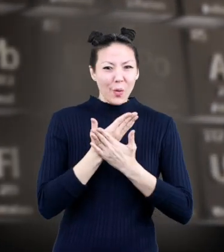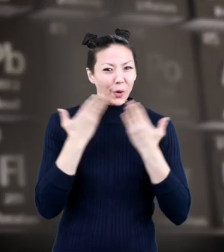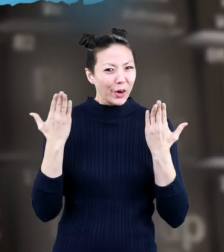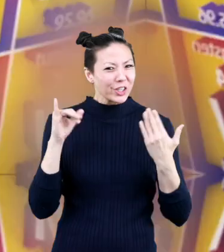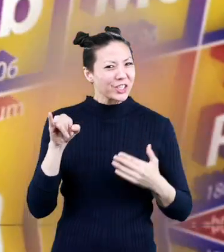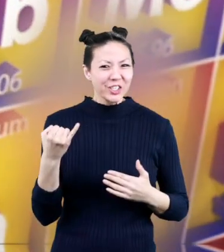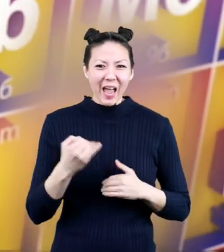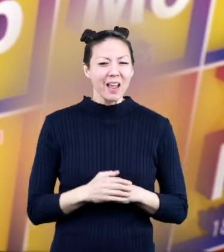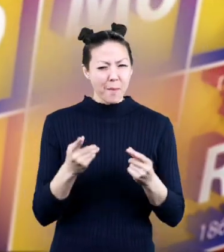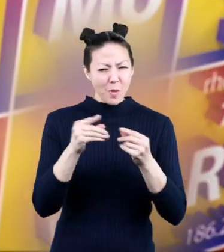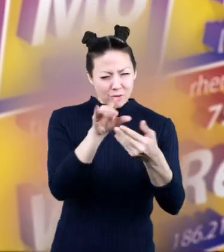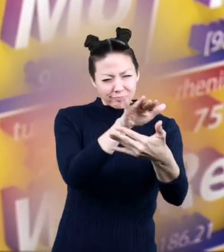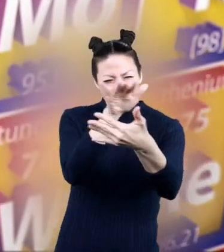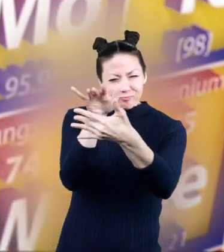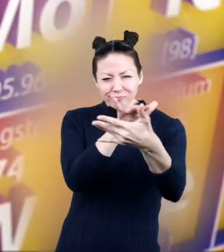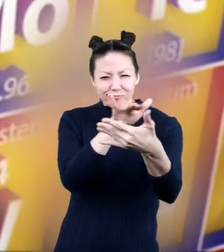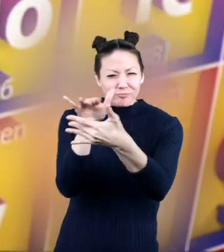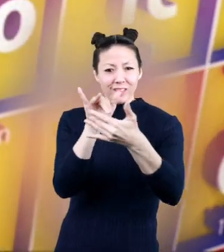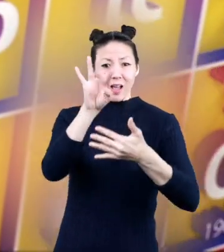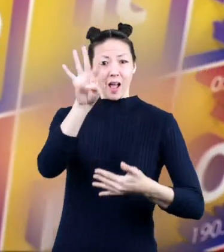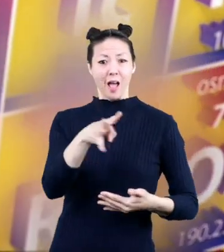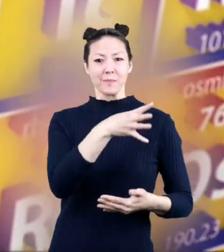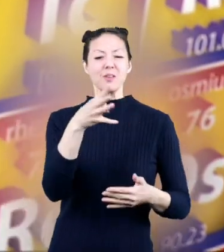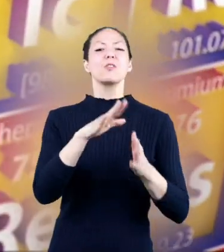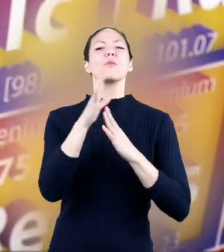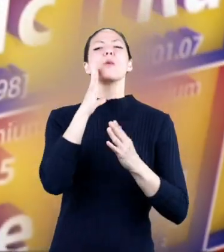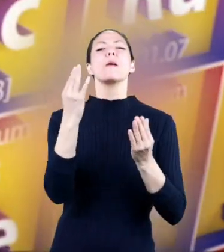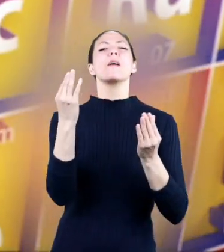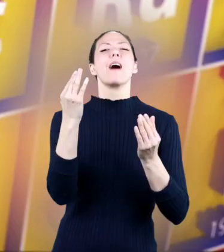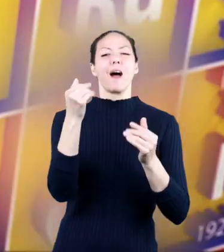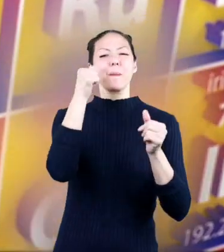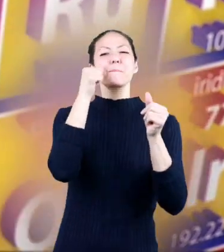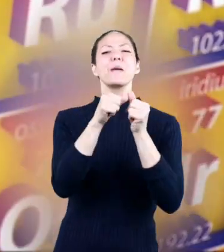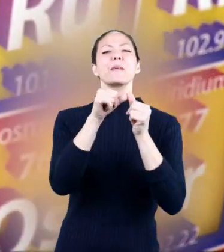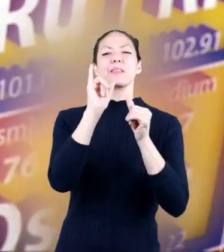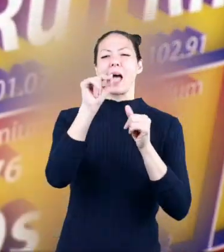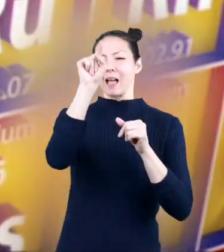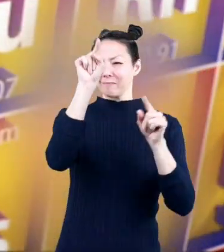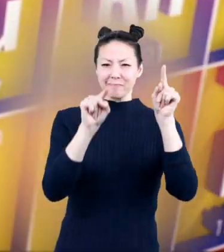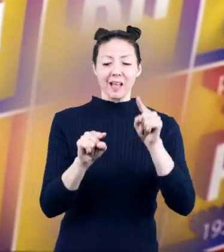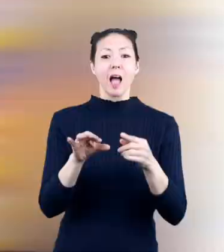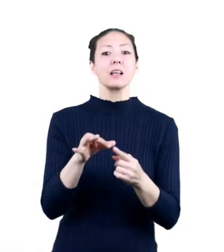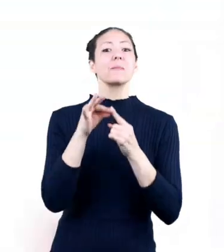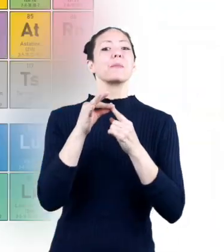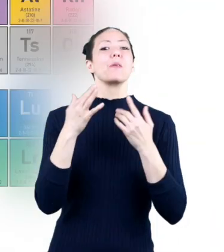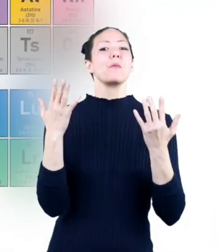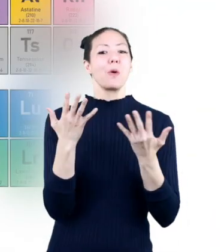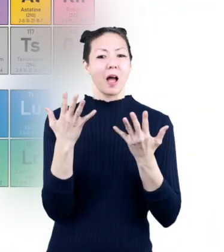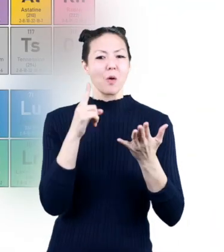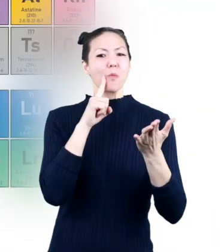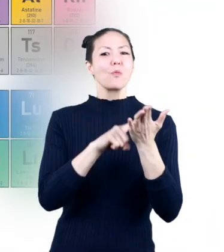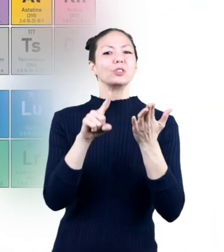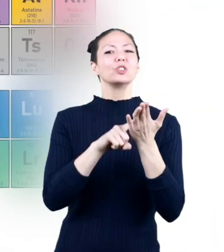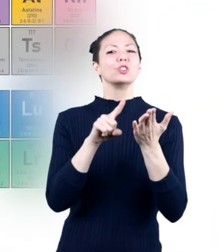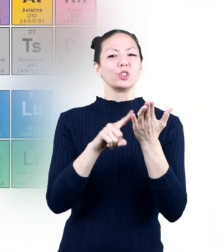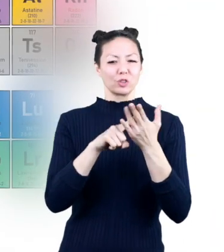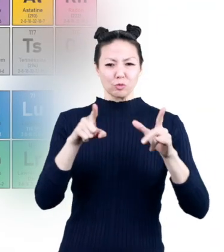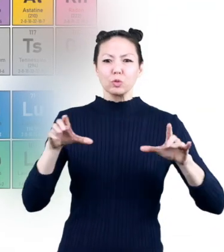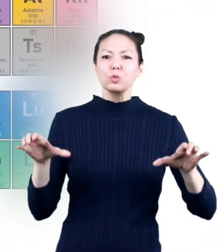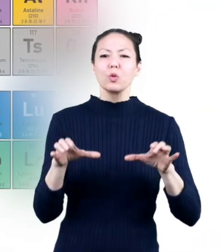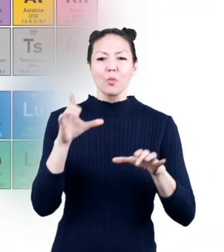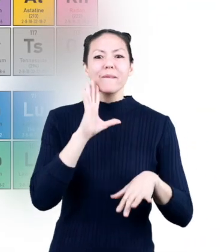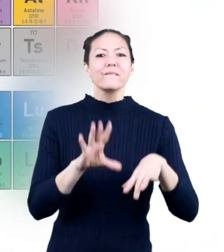the more you study the table the more you will remember these exceptions and as you do